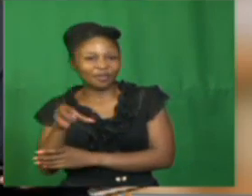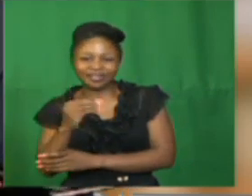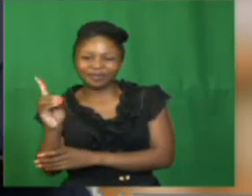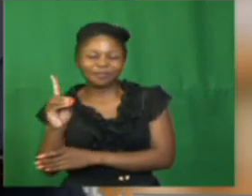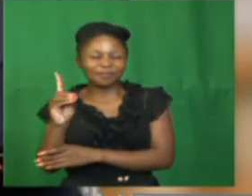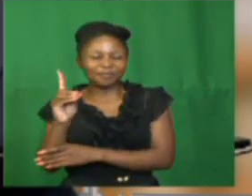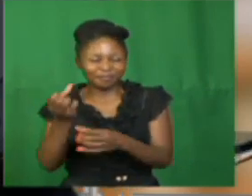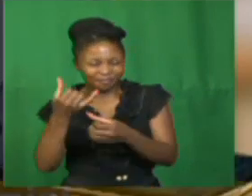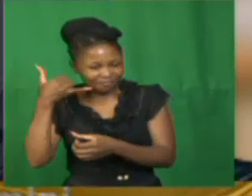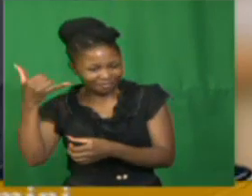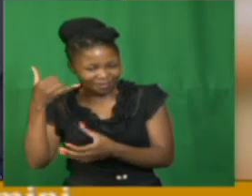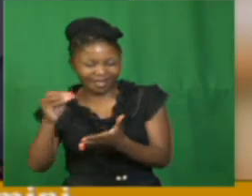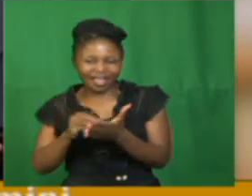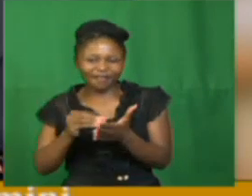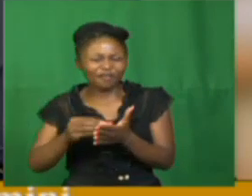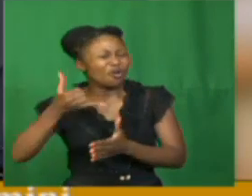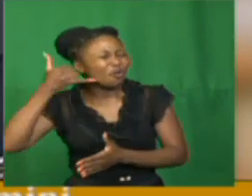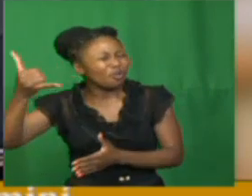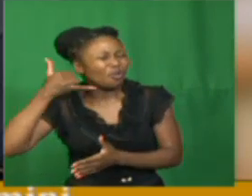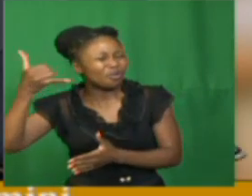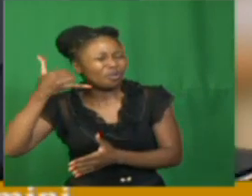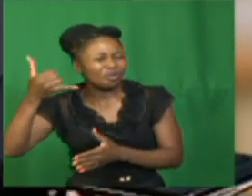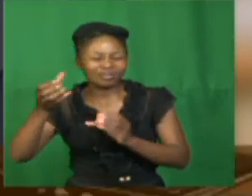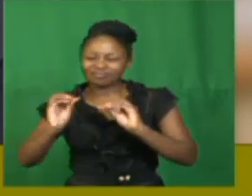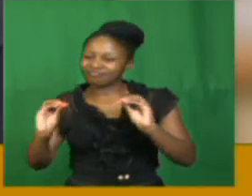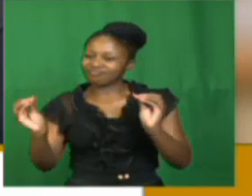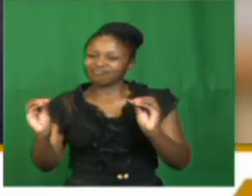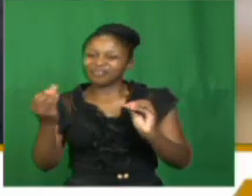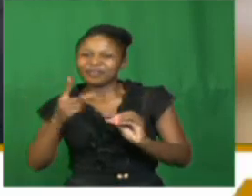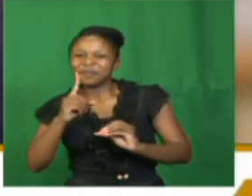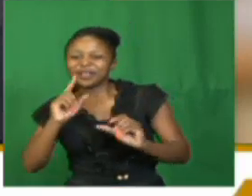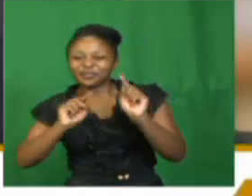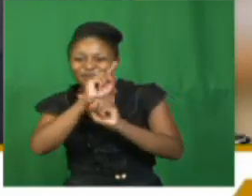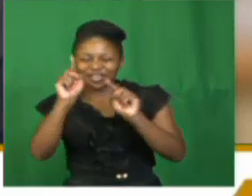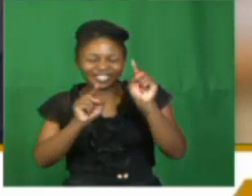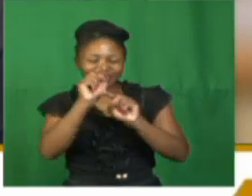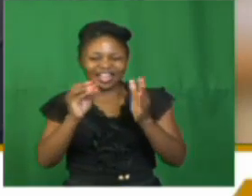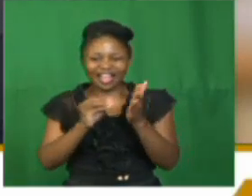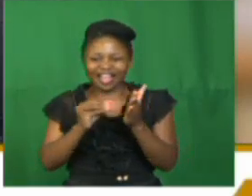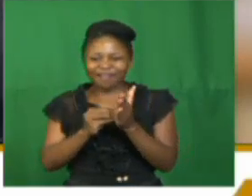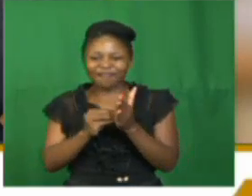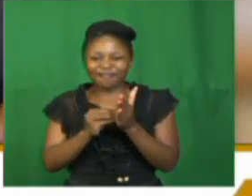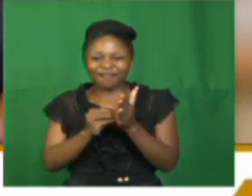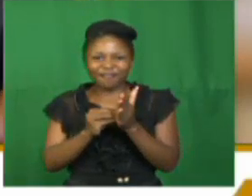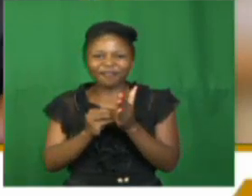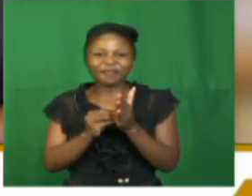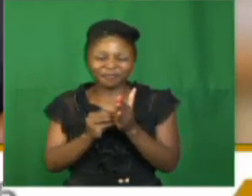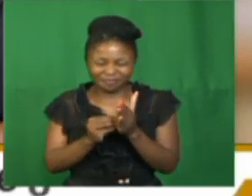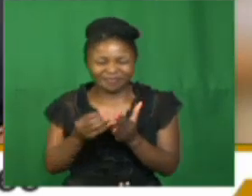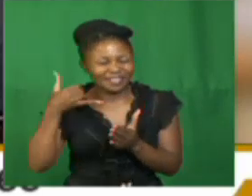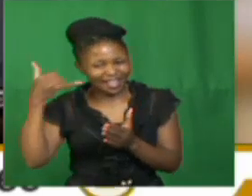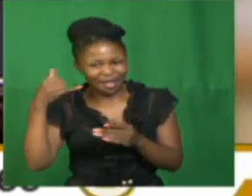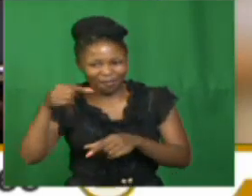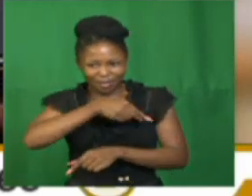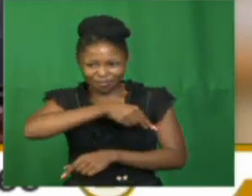use of it. Please do not call us. Text us any questions that you might have. Please do not call us because we're not going to answer.